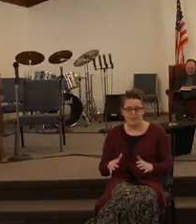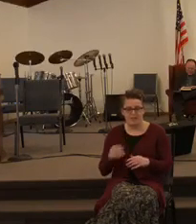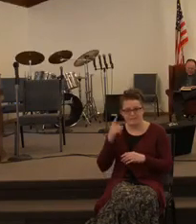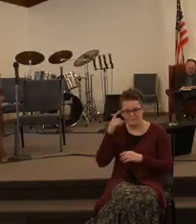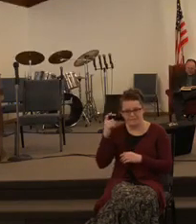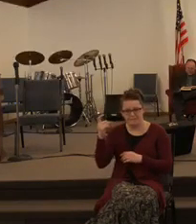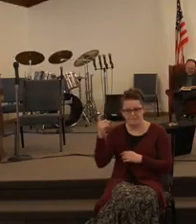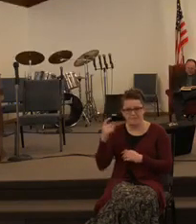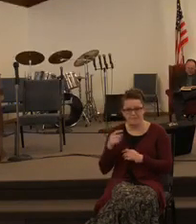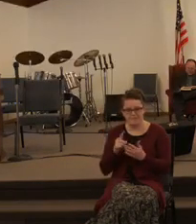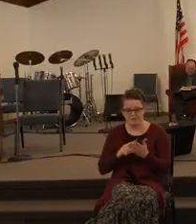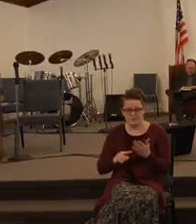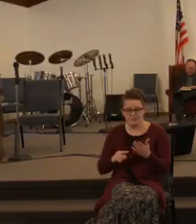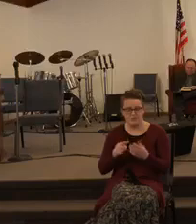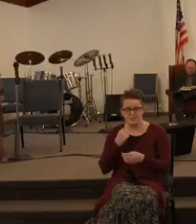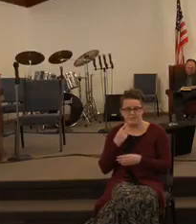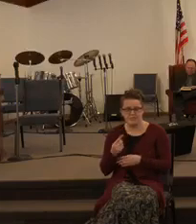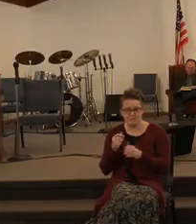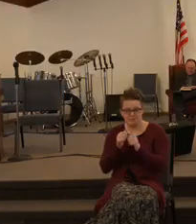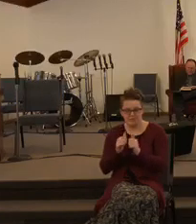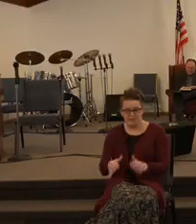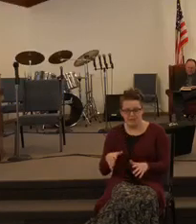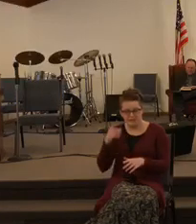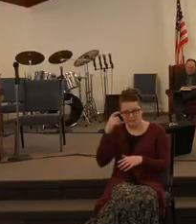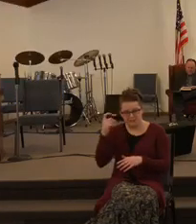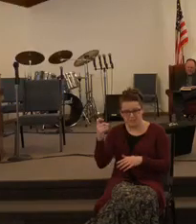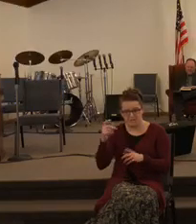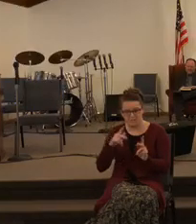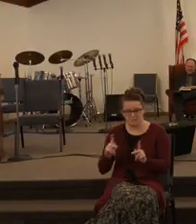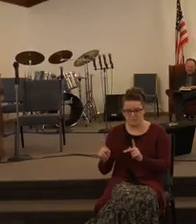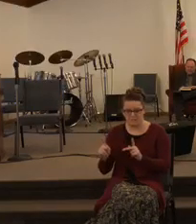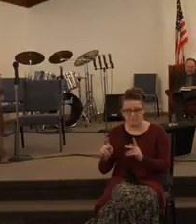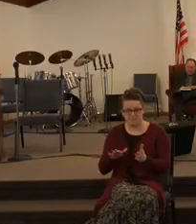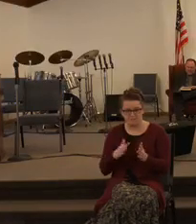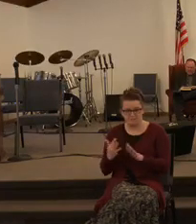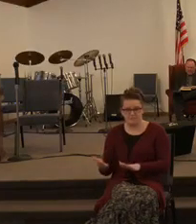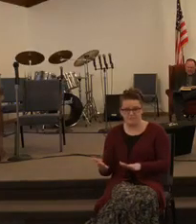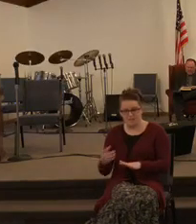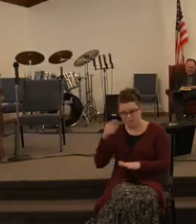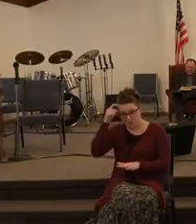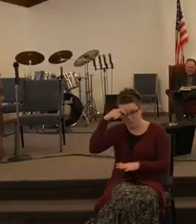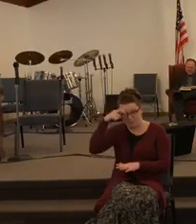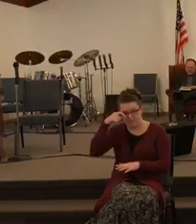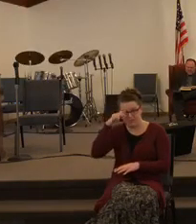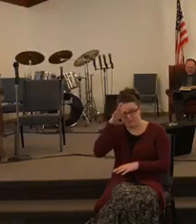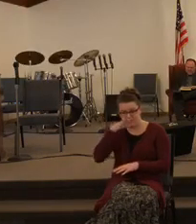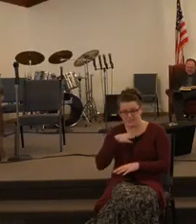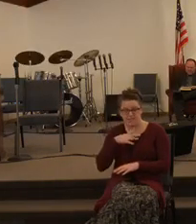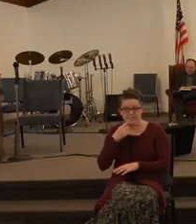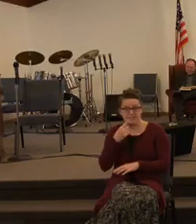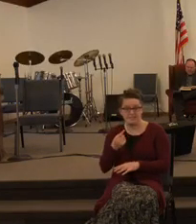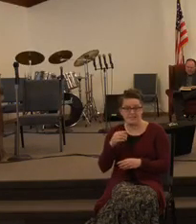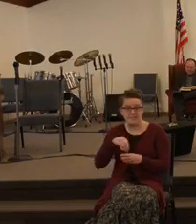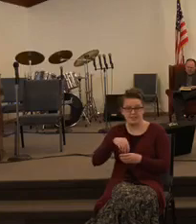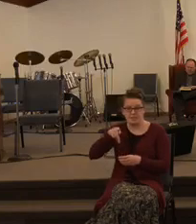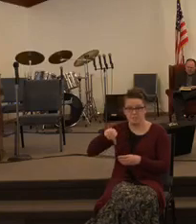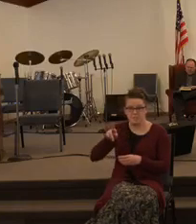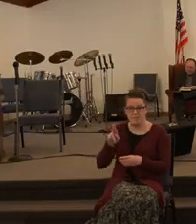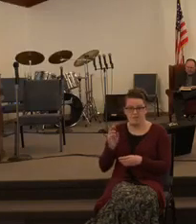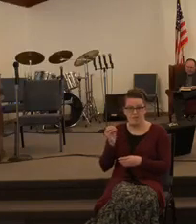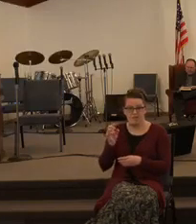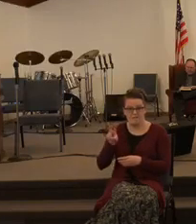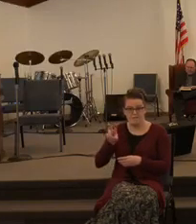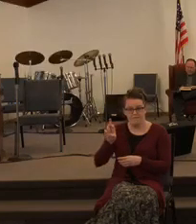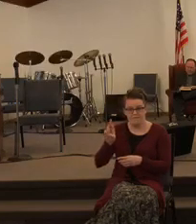The scripture says without a vision the people will perish. A wise man said in Proverbs without vision